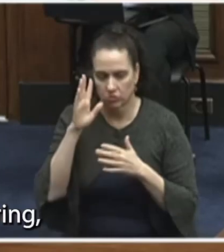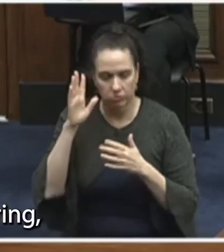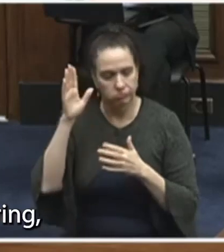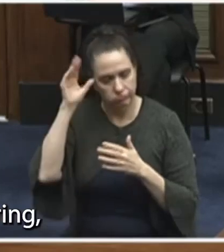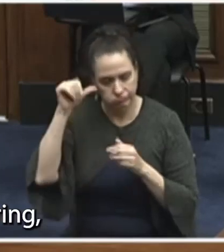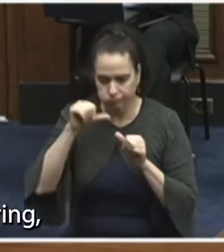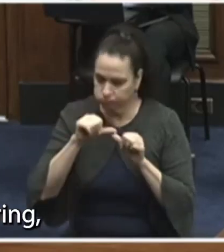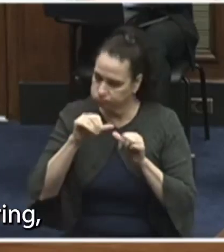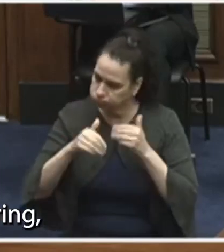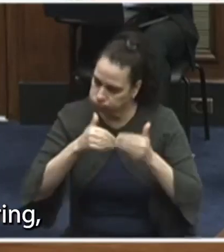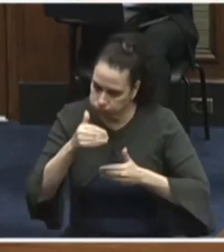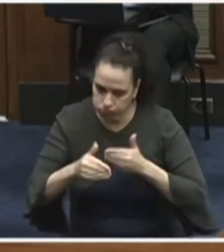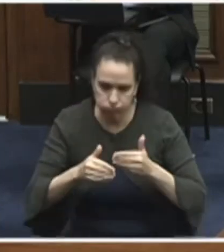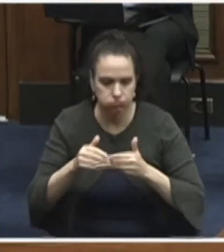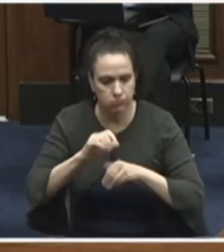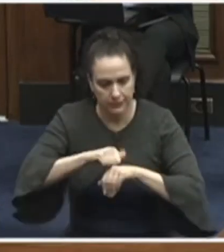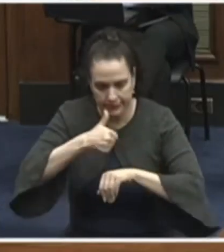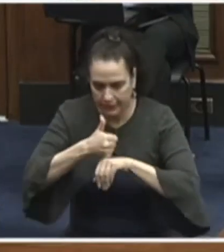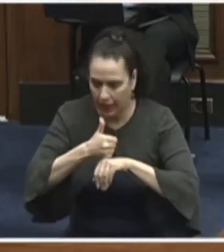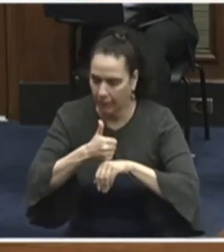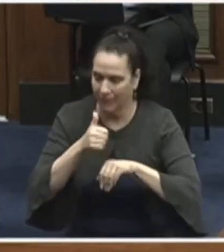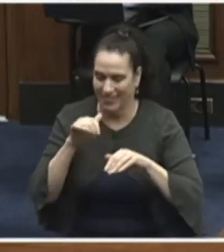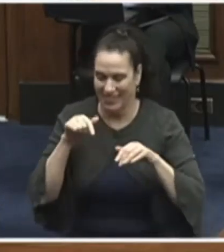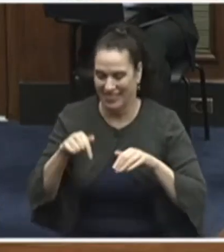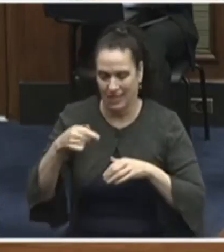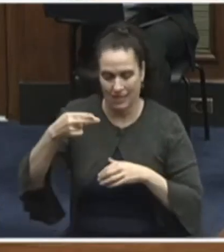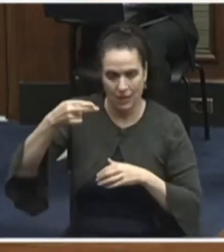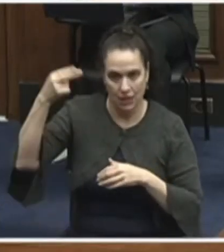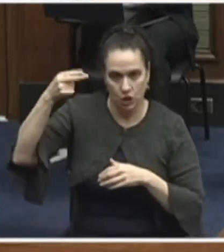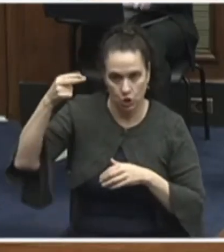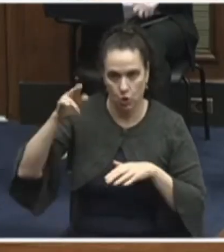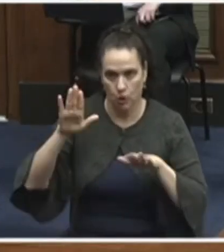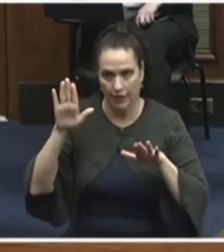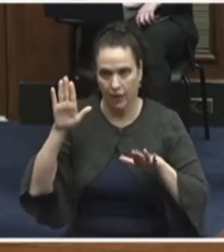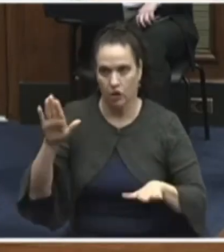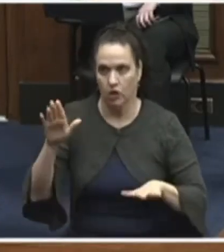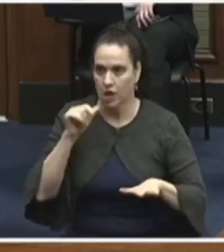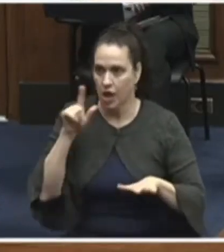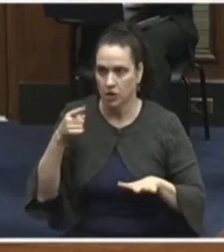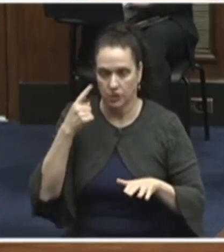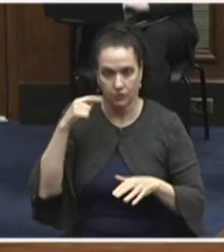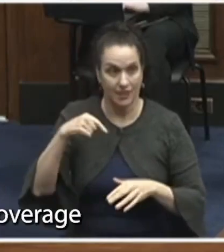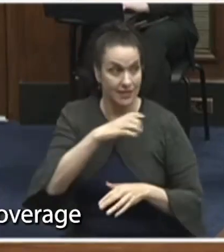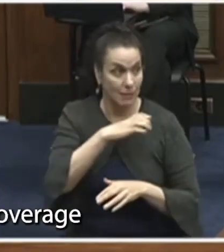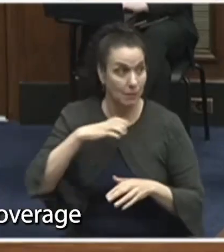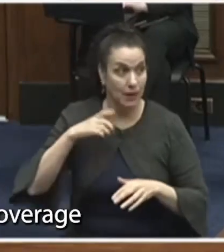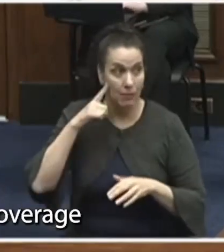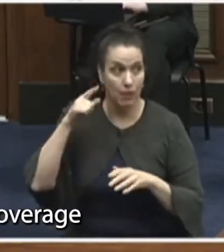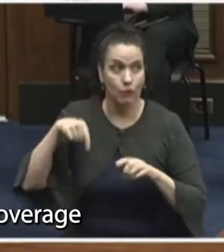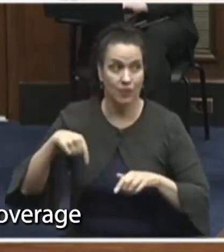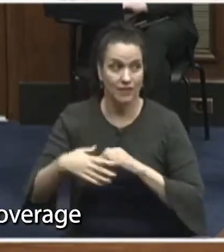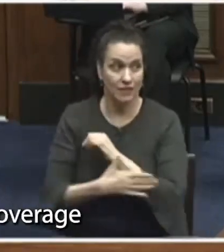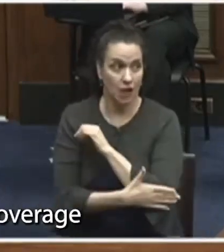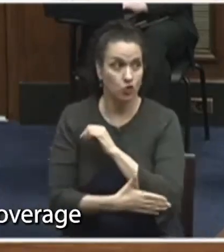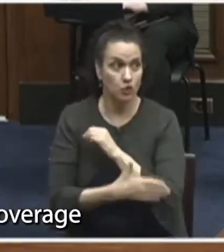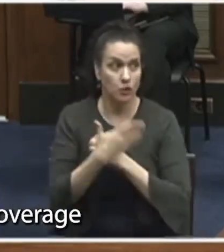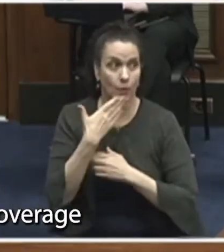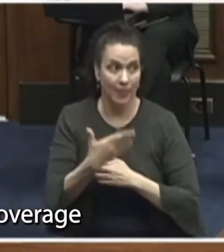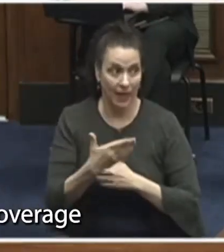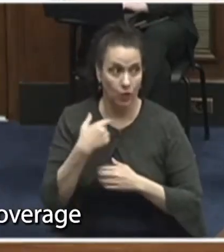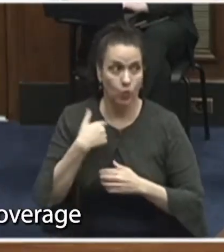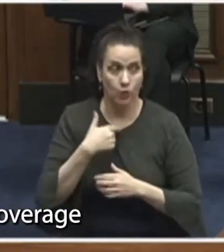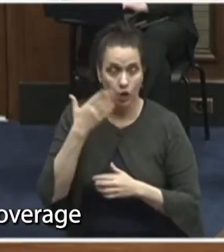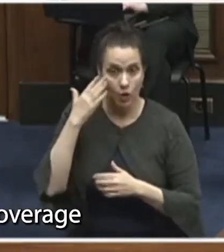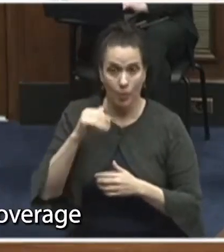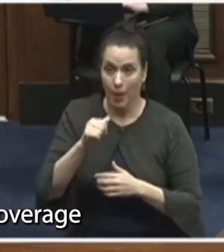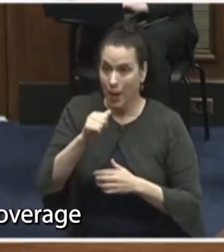and unprecedented hearing, not just for this committee, but for the country. So thank you. We know that private insurance